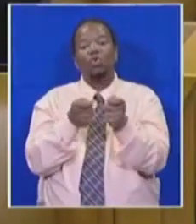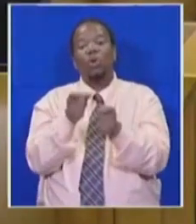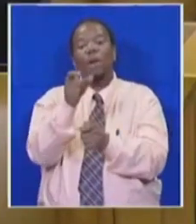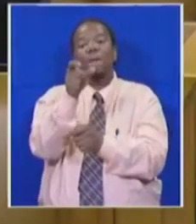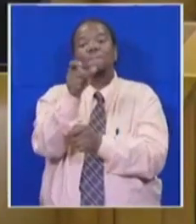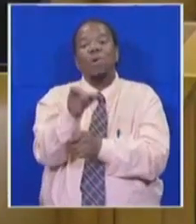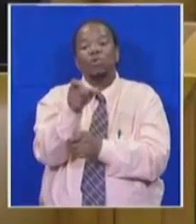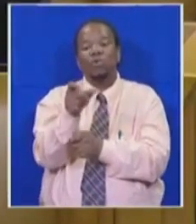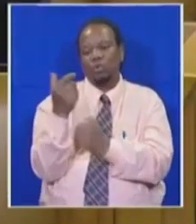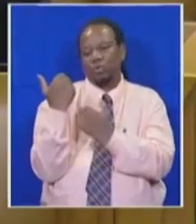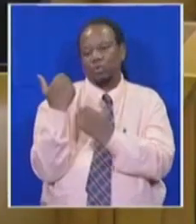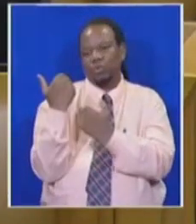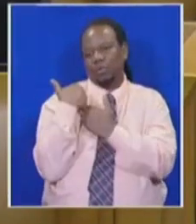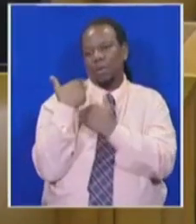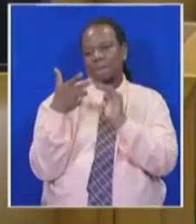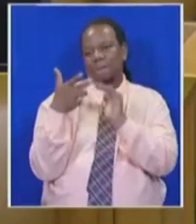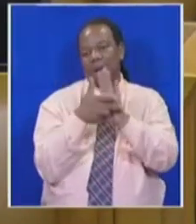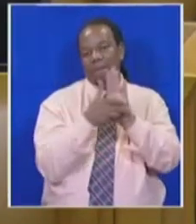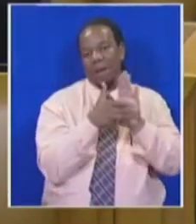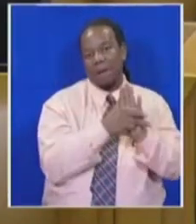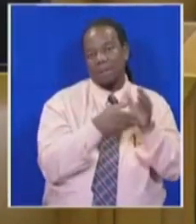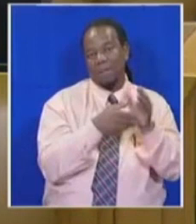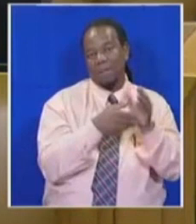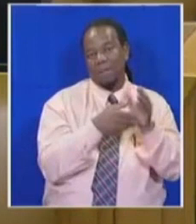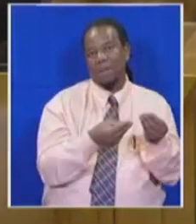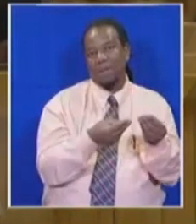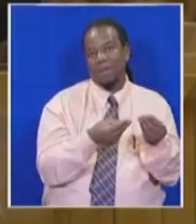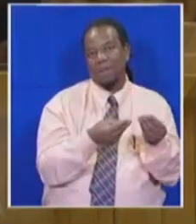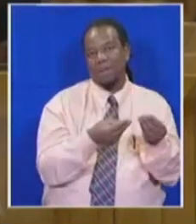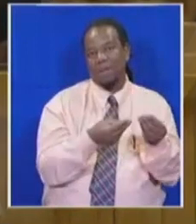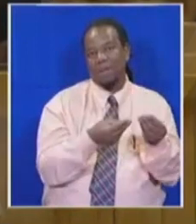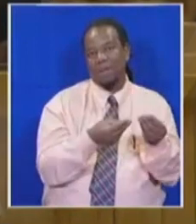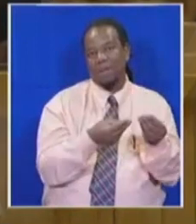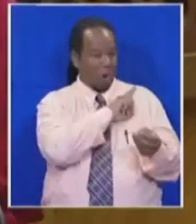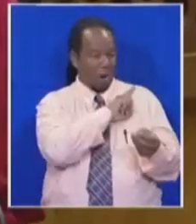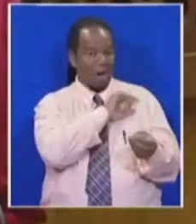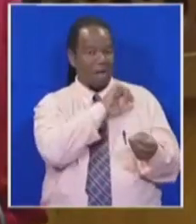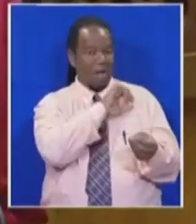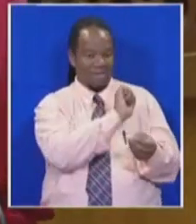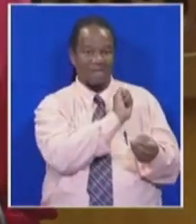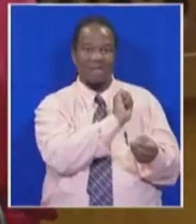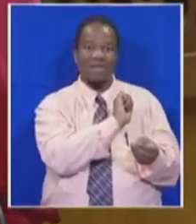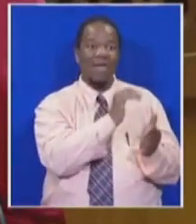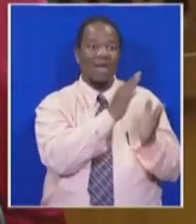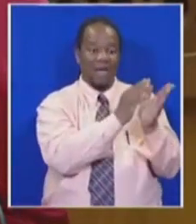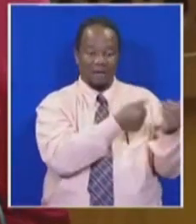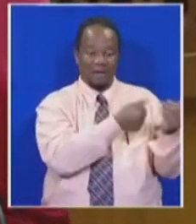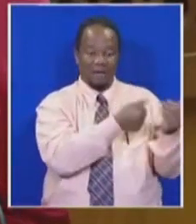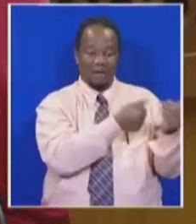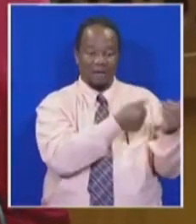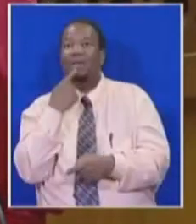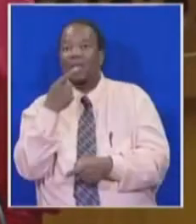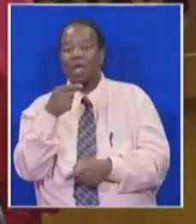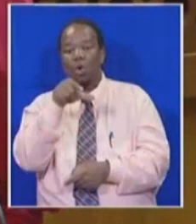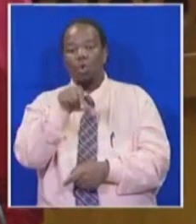South Africa. The reason, the real reason why the Act was brought back to be dealt with here in Parliament is because the Guptas had said